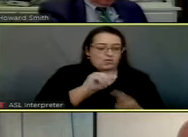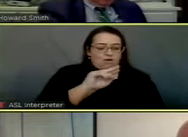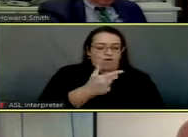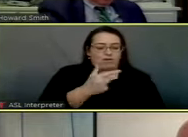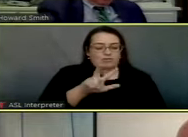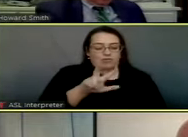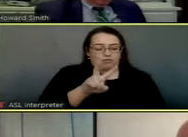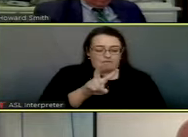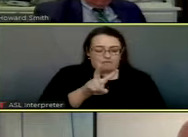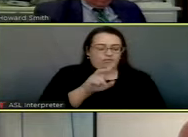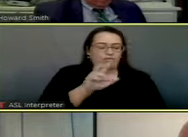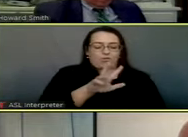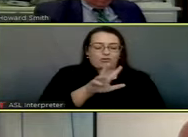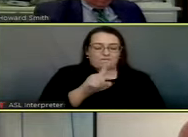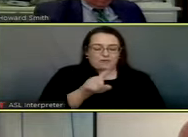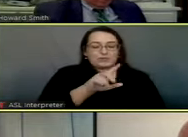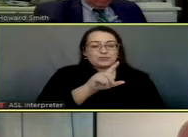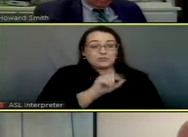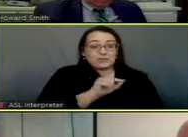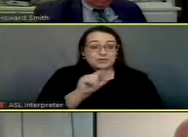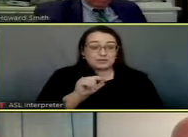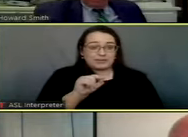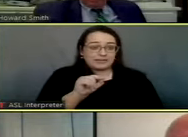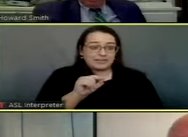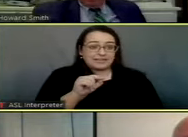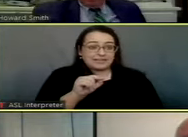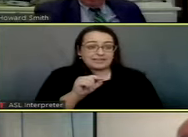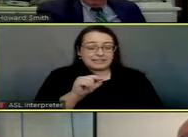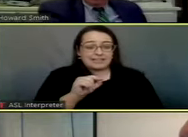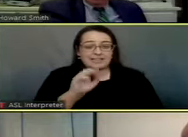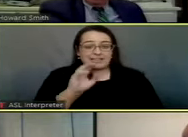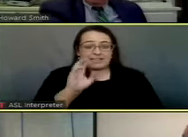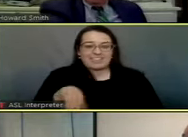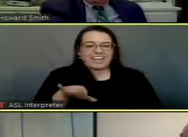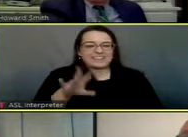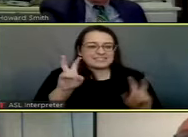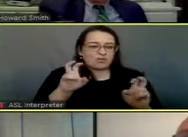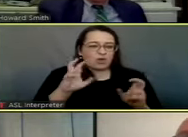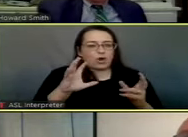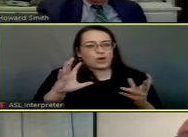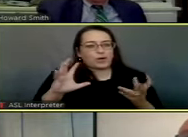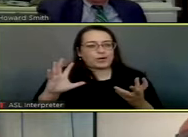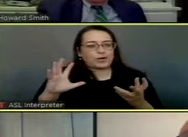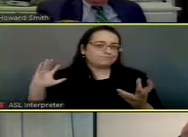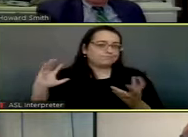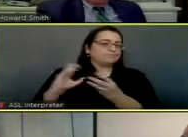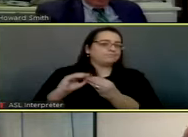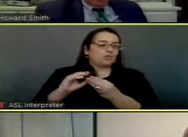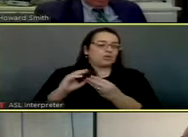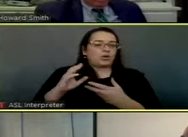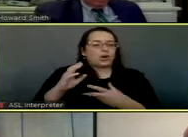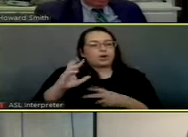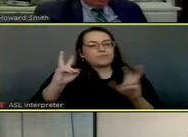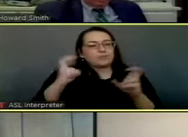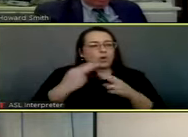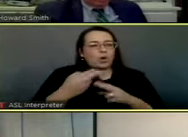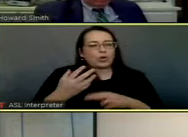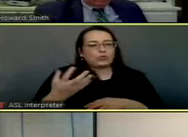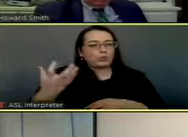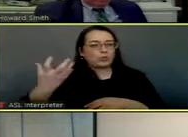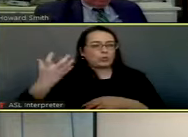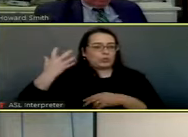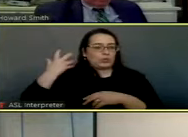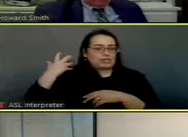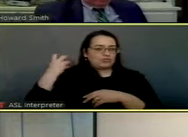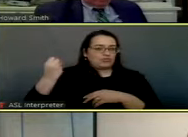the 31st of 2020, which is one day before the rates went into effect, that's the reachback period. And, and those rates